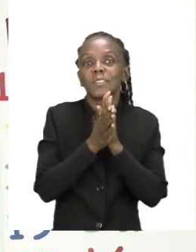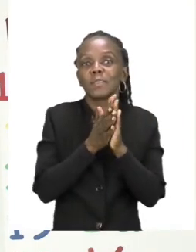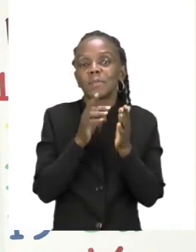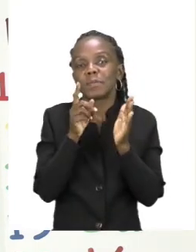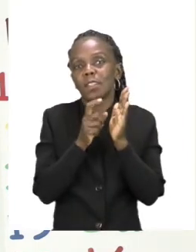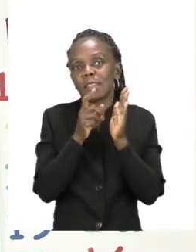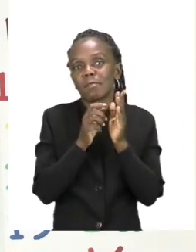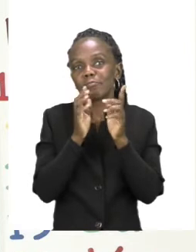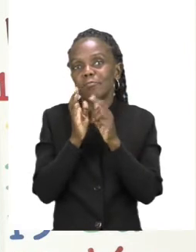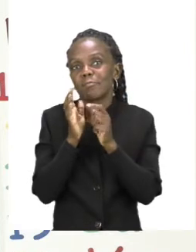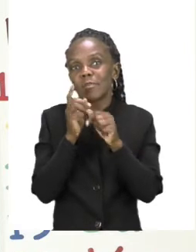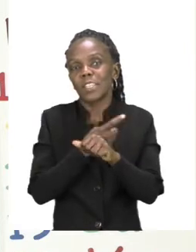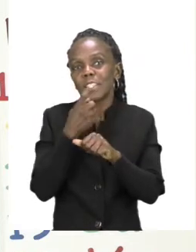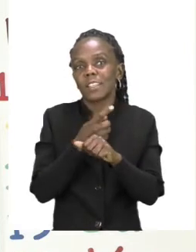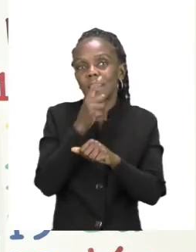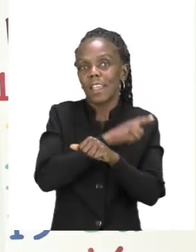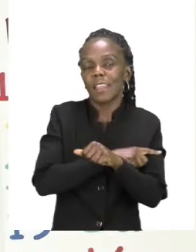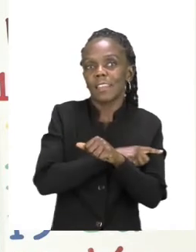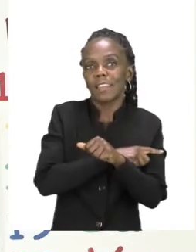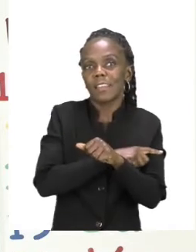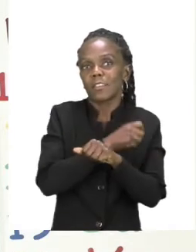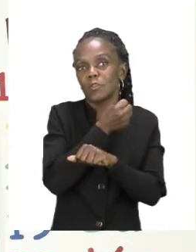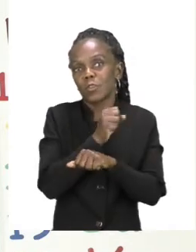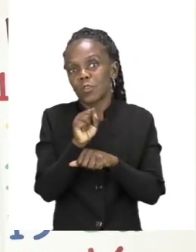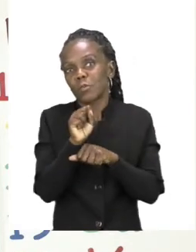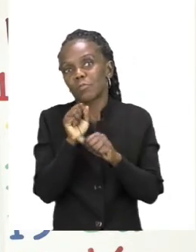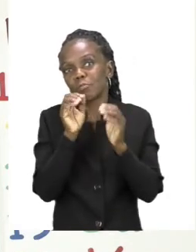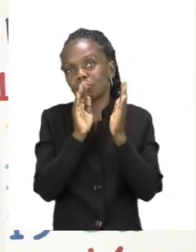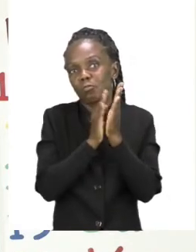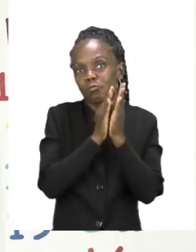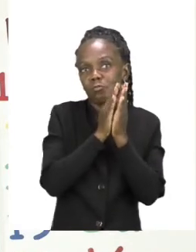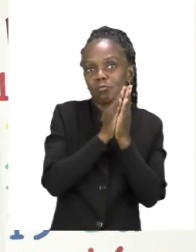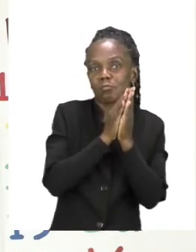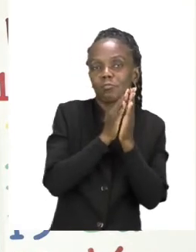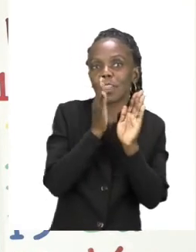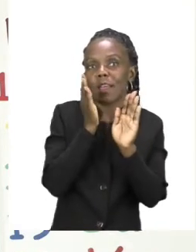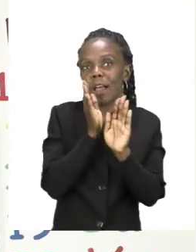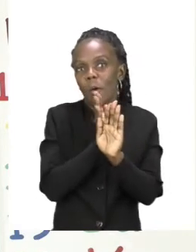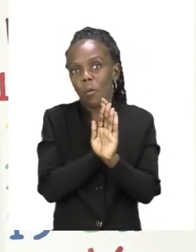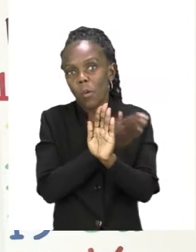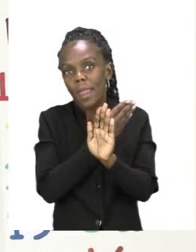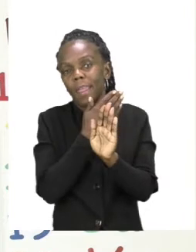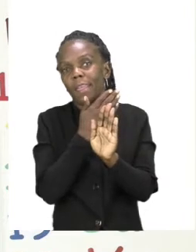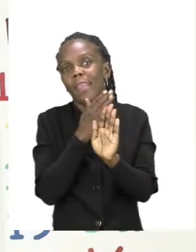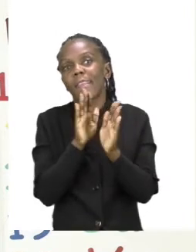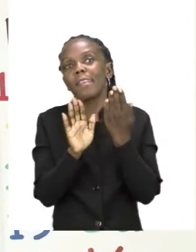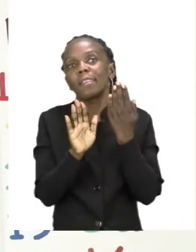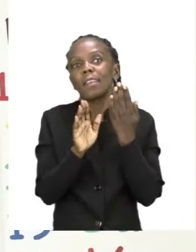Sanitize Sanitize so the germs can stay away.